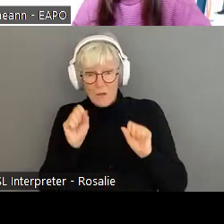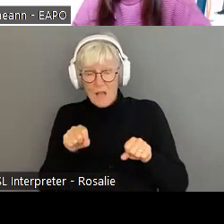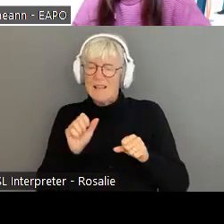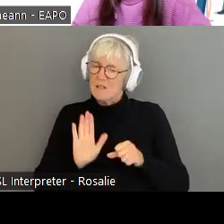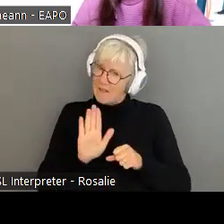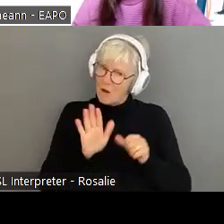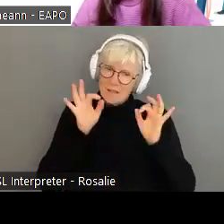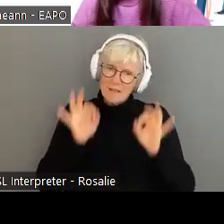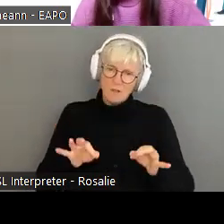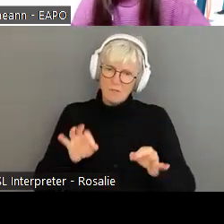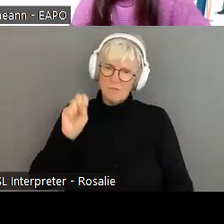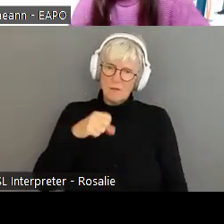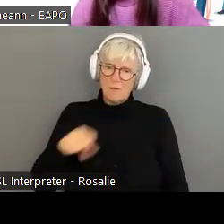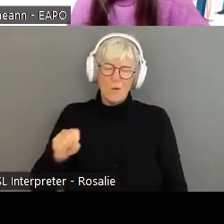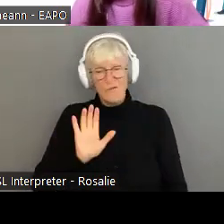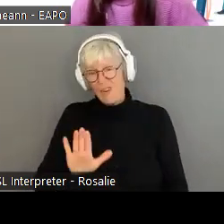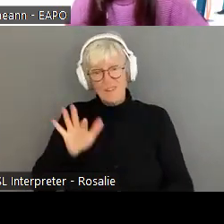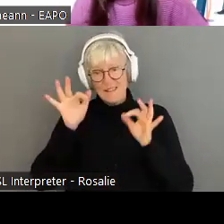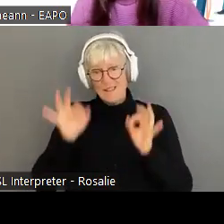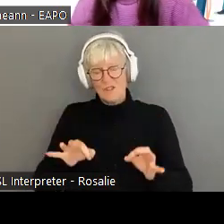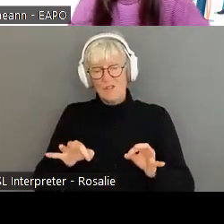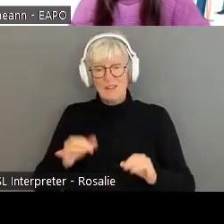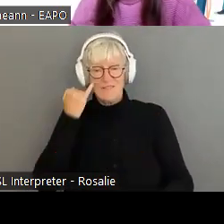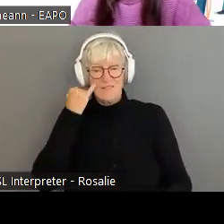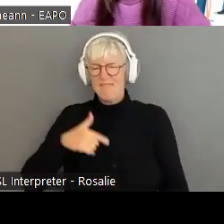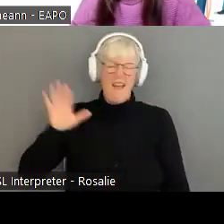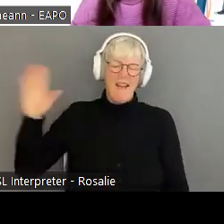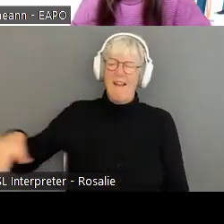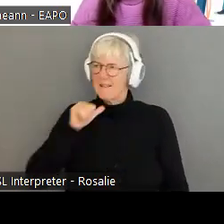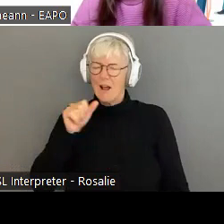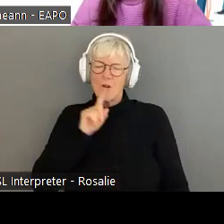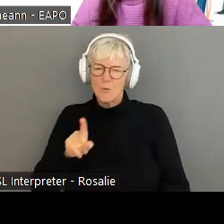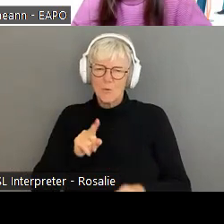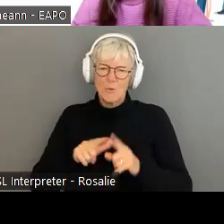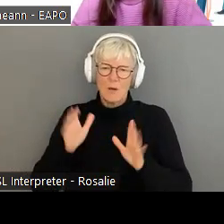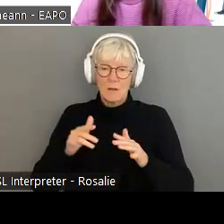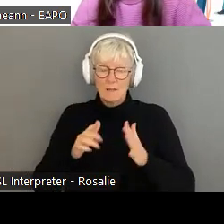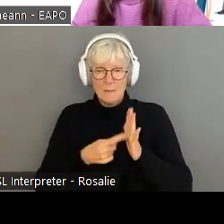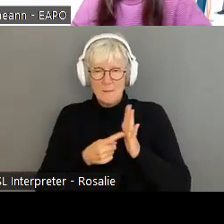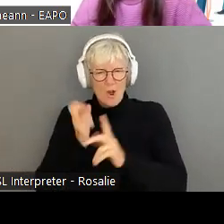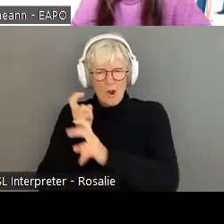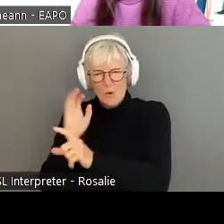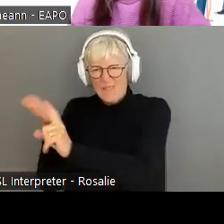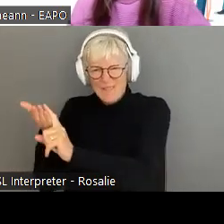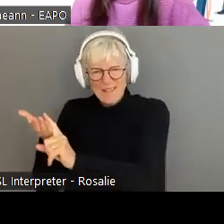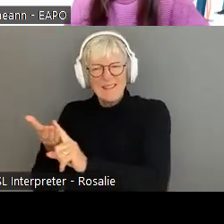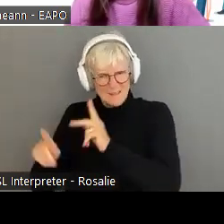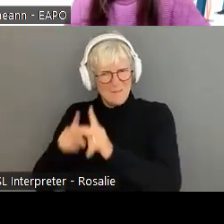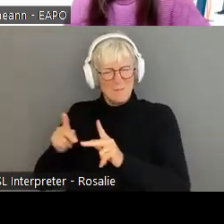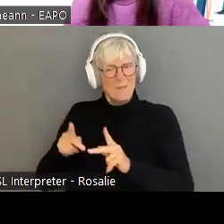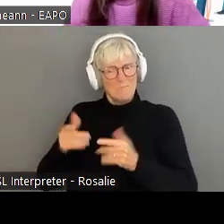decide if they want not to believe it or to believe it. And it's kind of, sometimes it's difficult to, to convince people